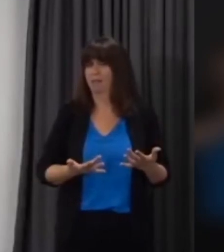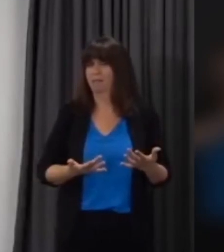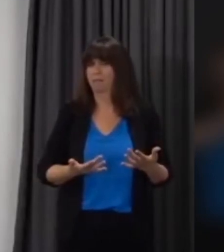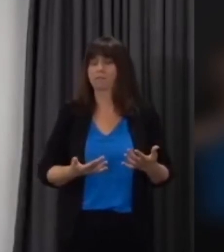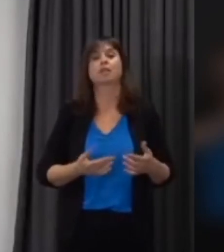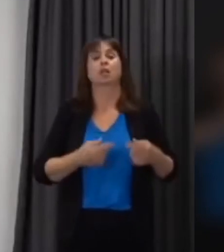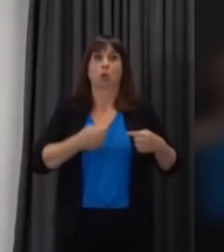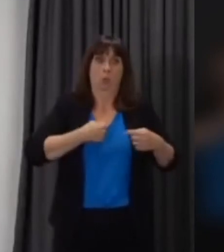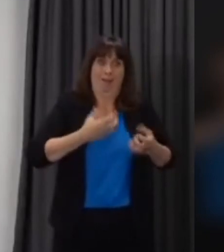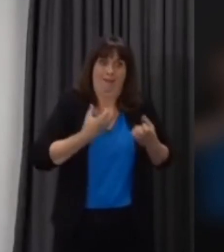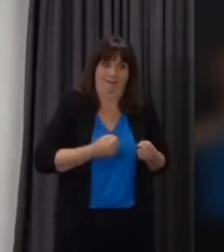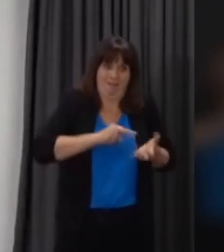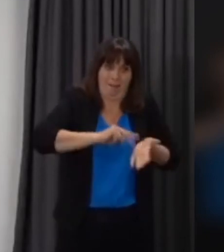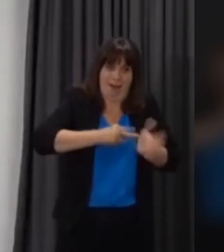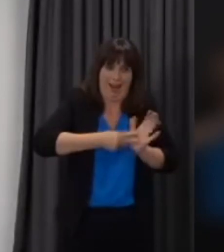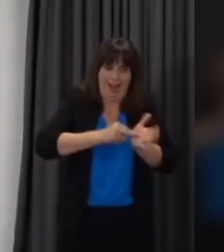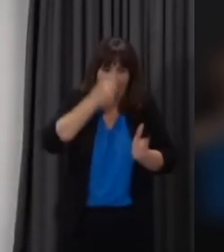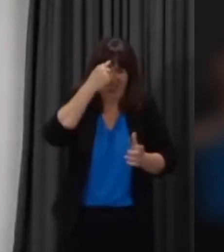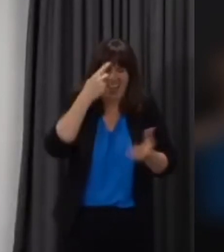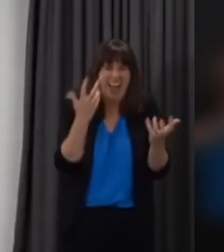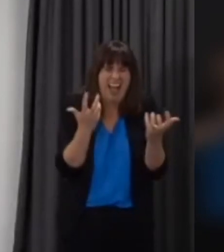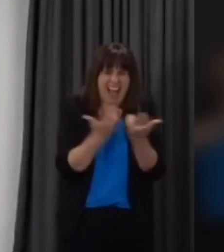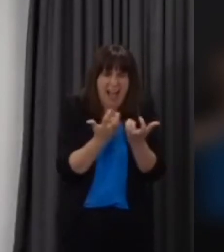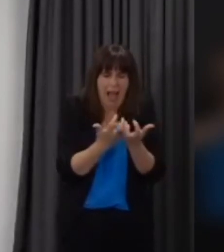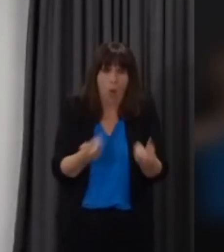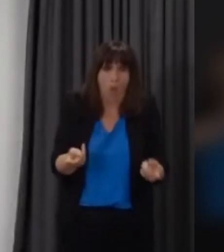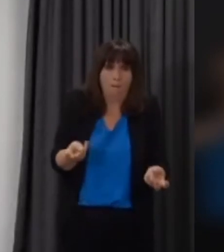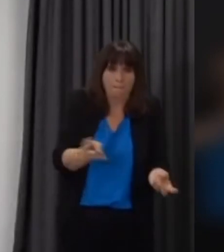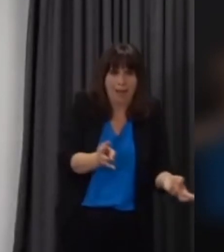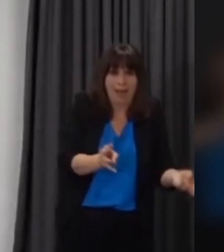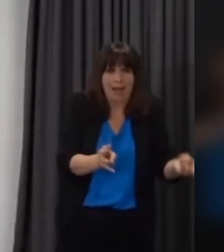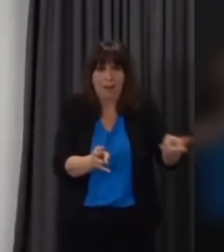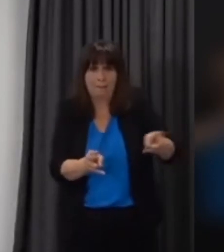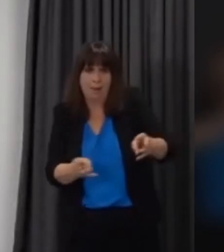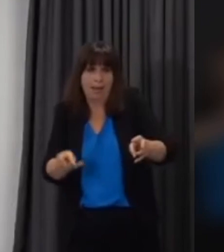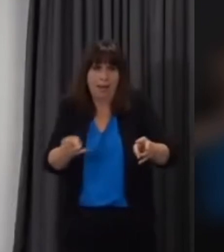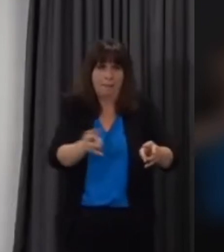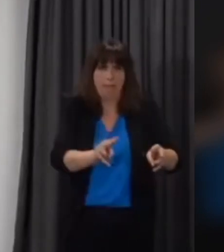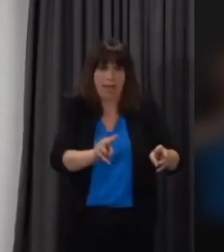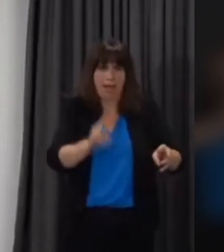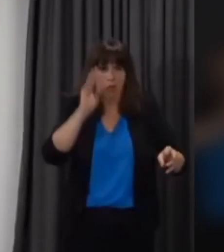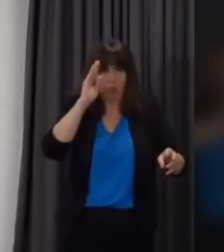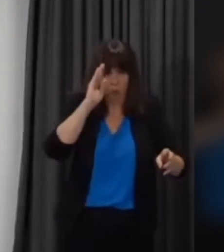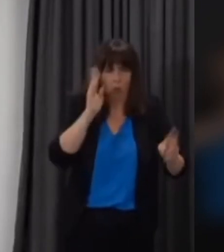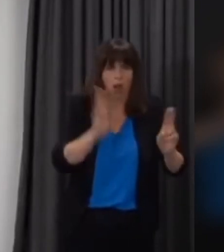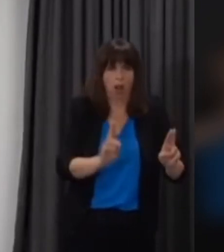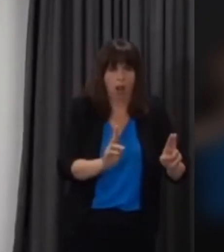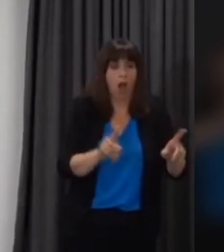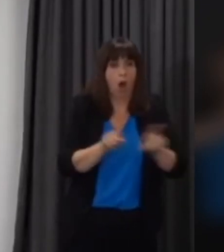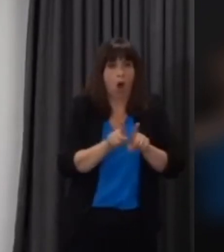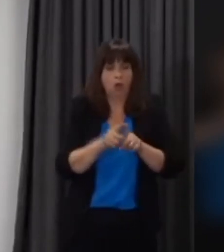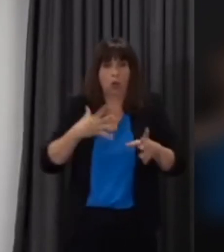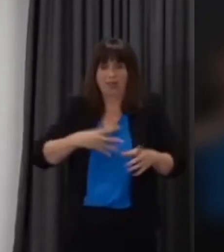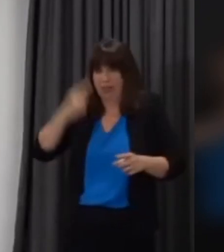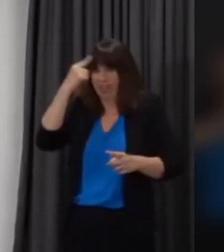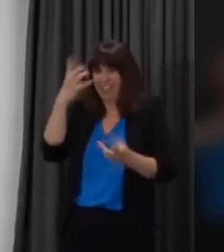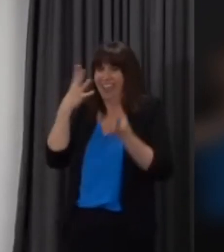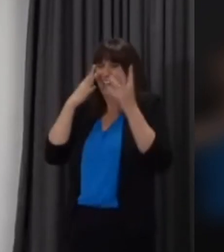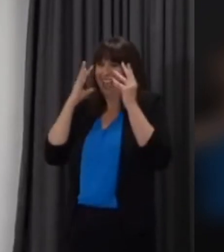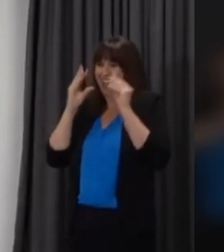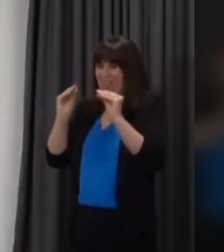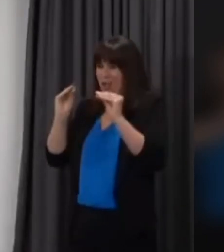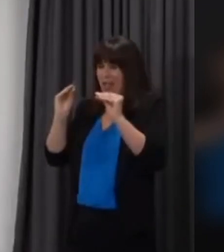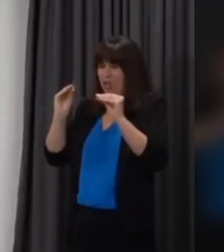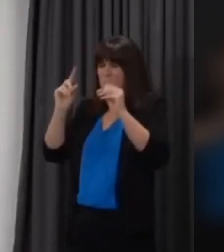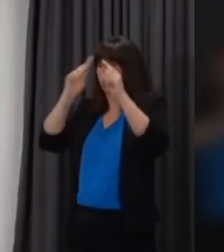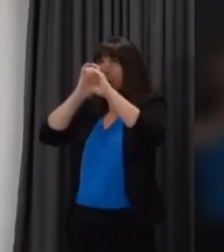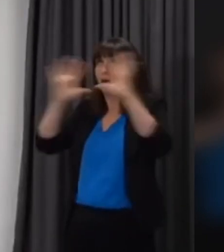practical considerations of more children returning to school we also have to think about the pedagogical preparations for more children